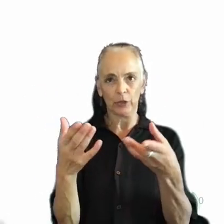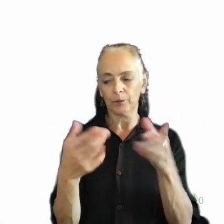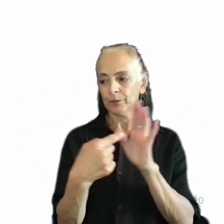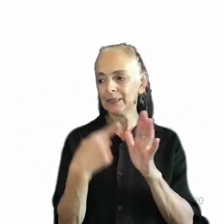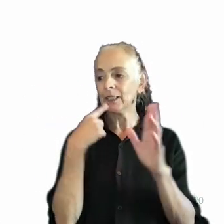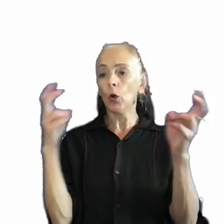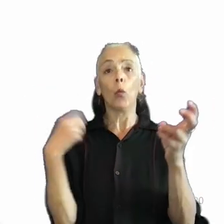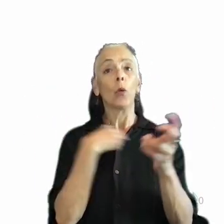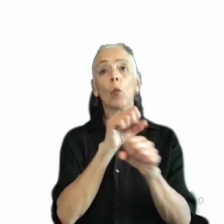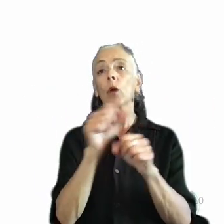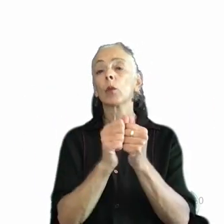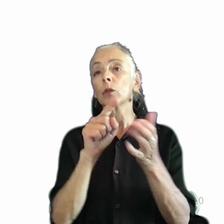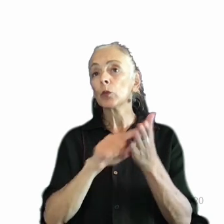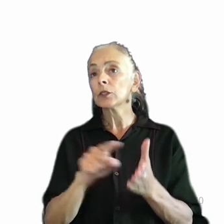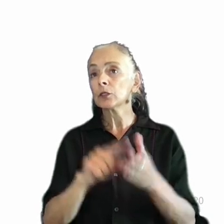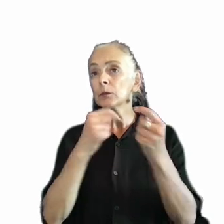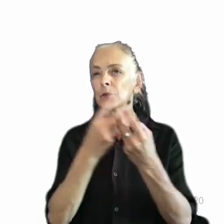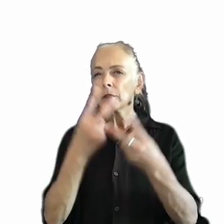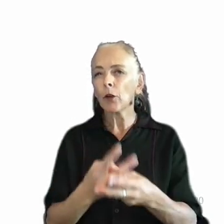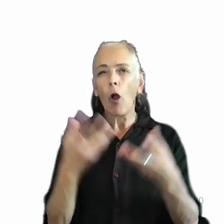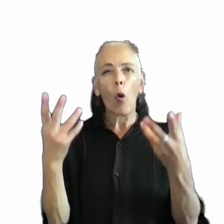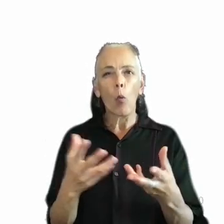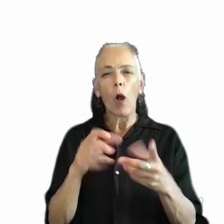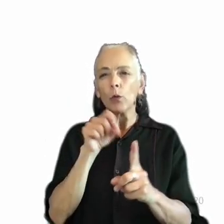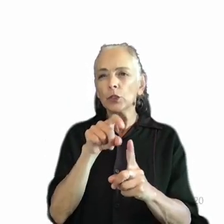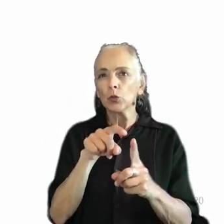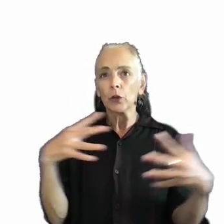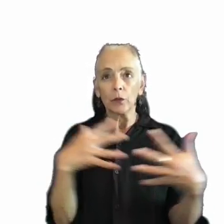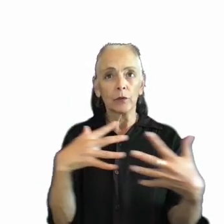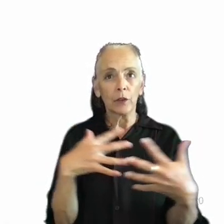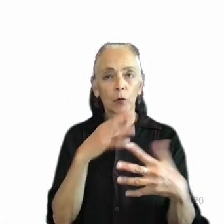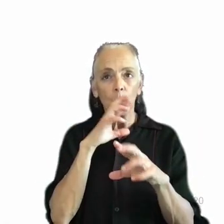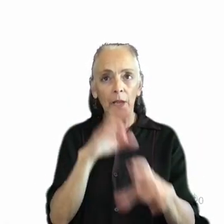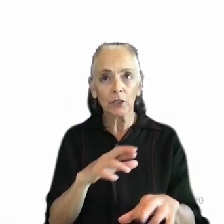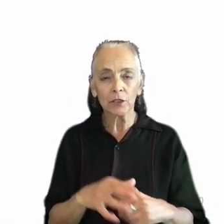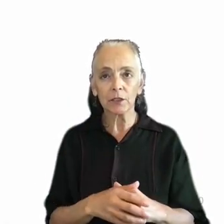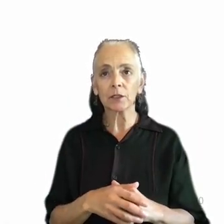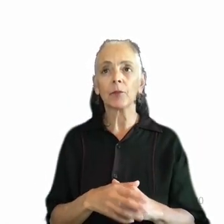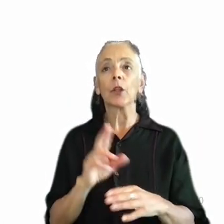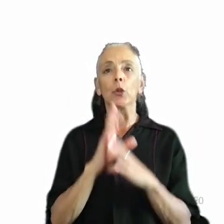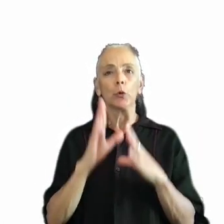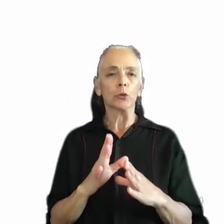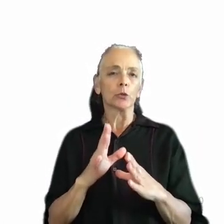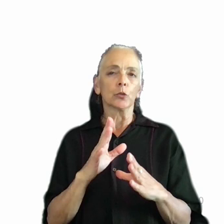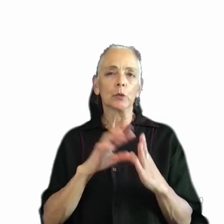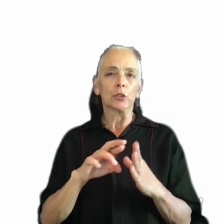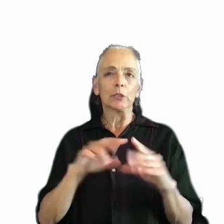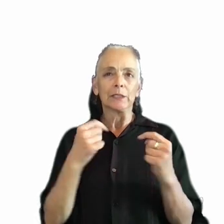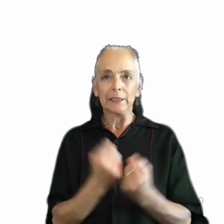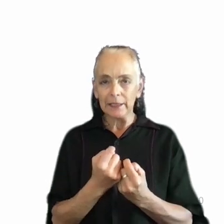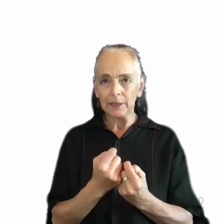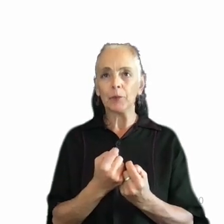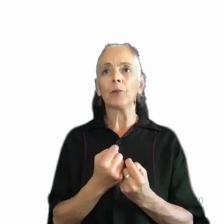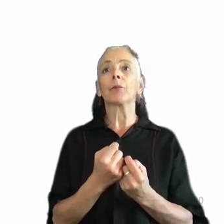to figure out what would trigger those fearful reactions. So the user research team, Deanne Adams and Blake Pellman, actually